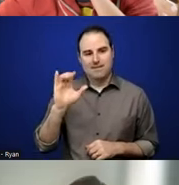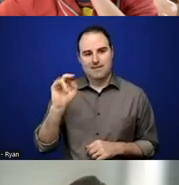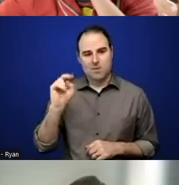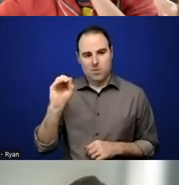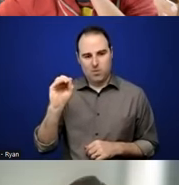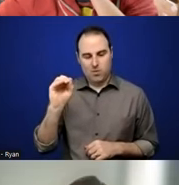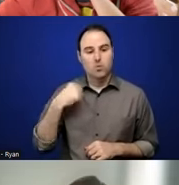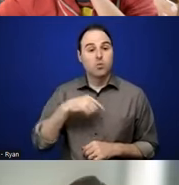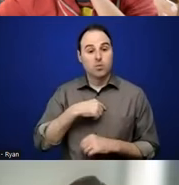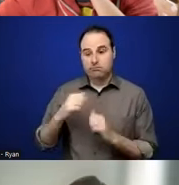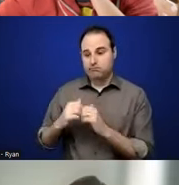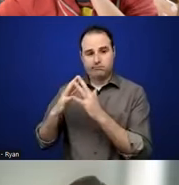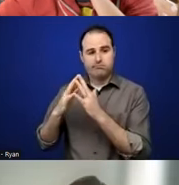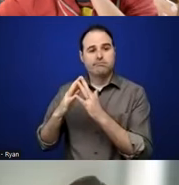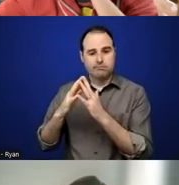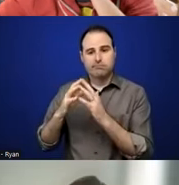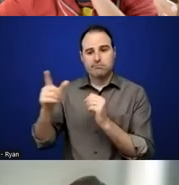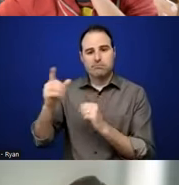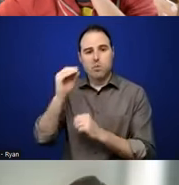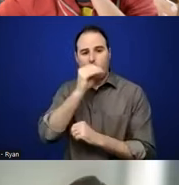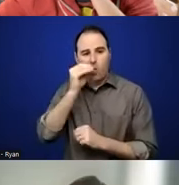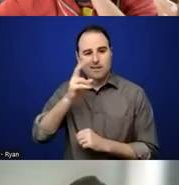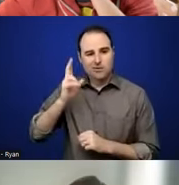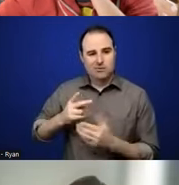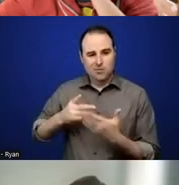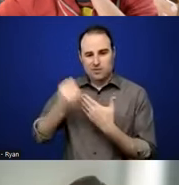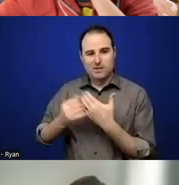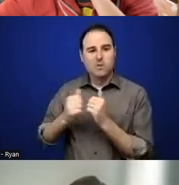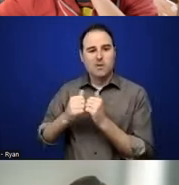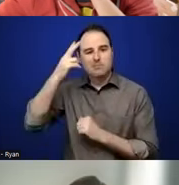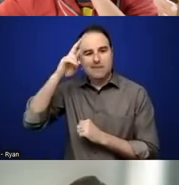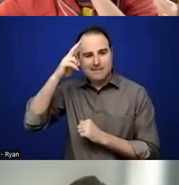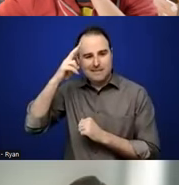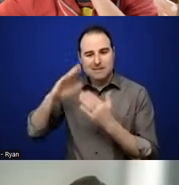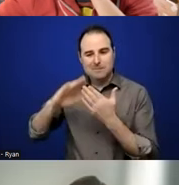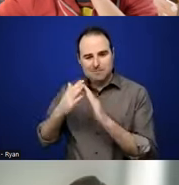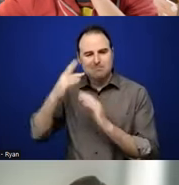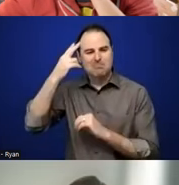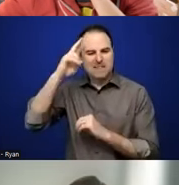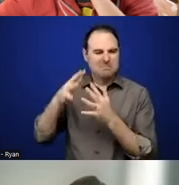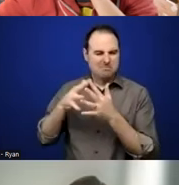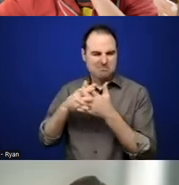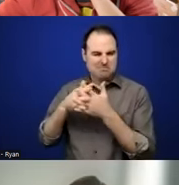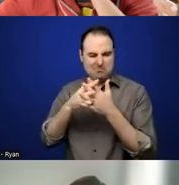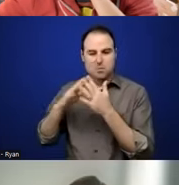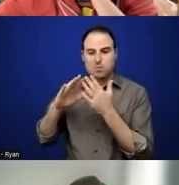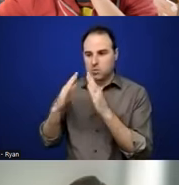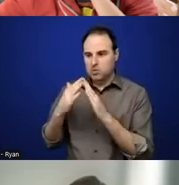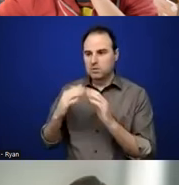project here, uh, with, uh, the Mexican community and Mexican American community, which has been